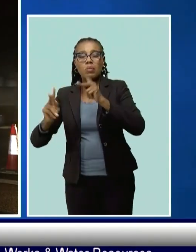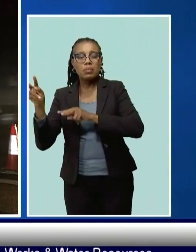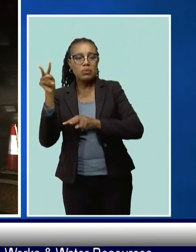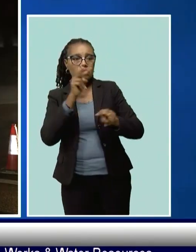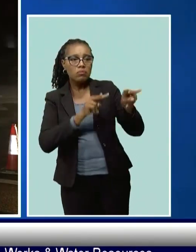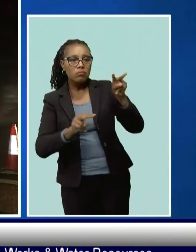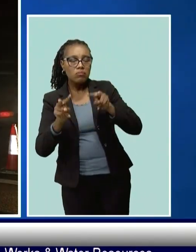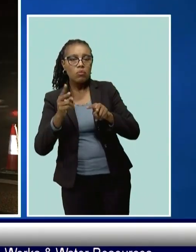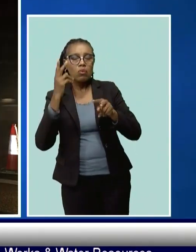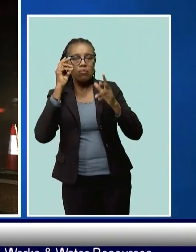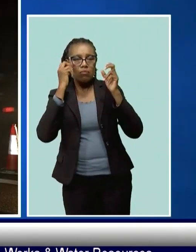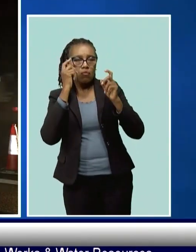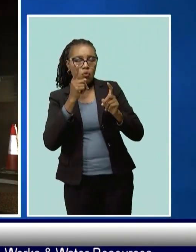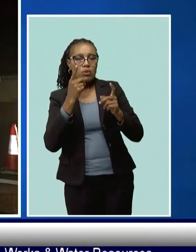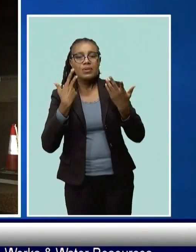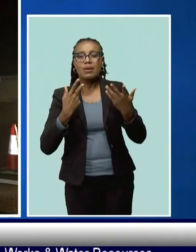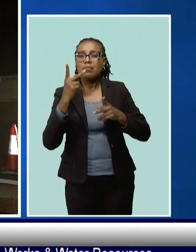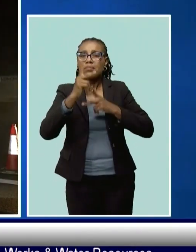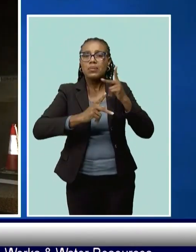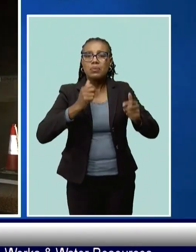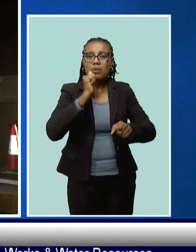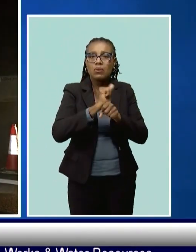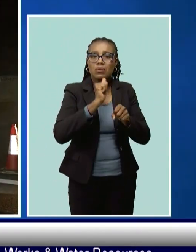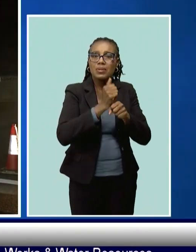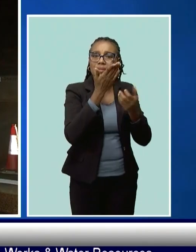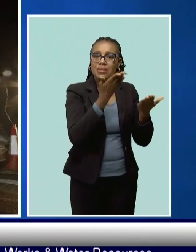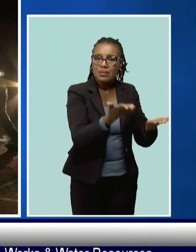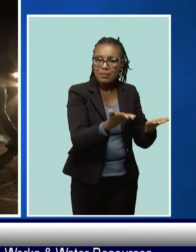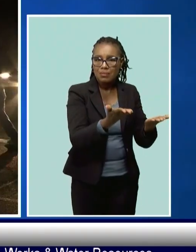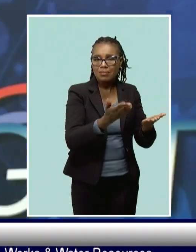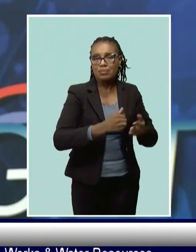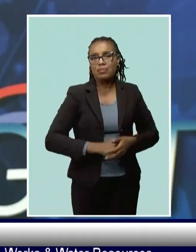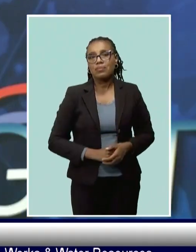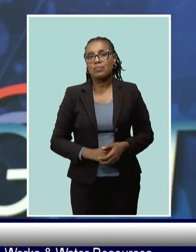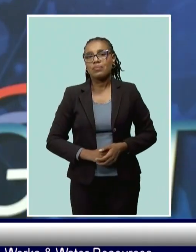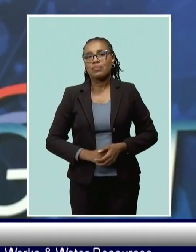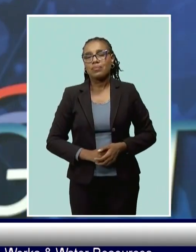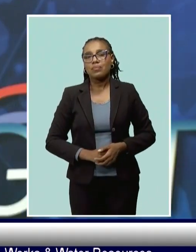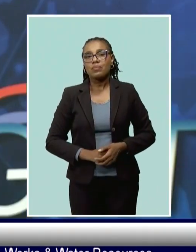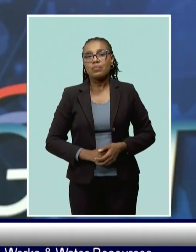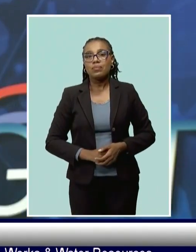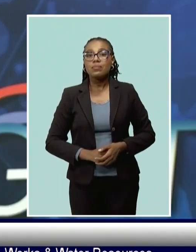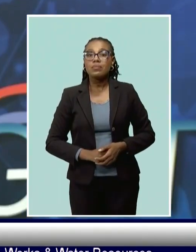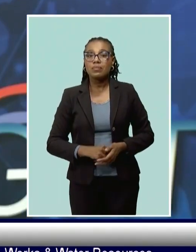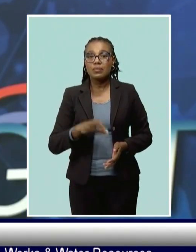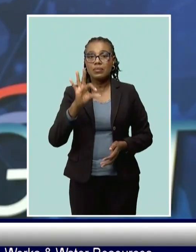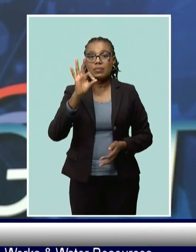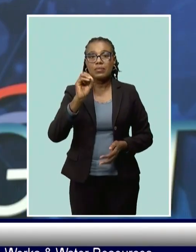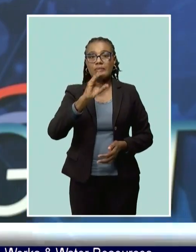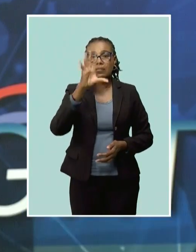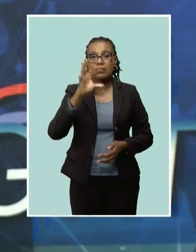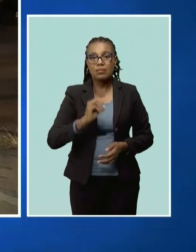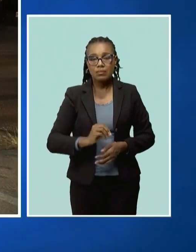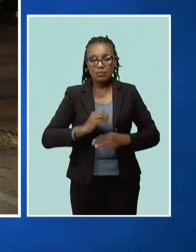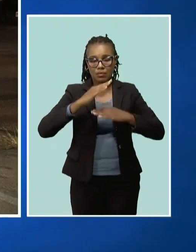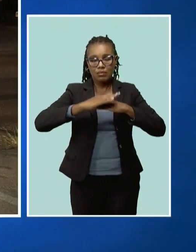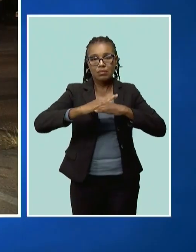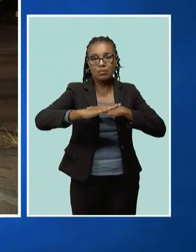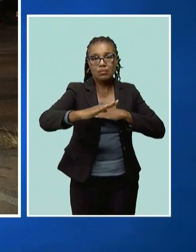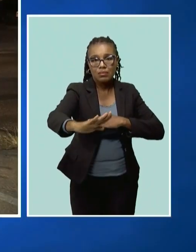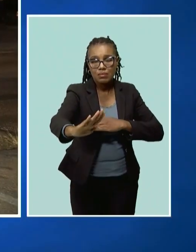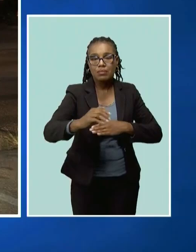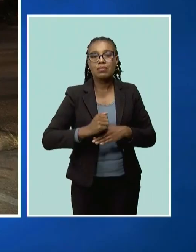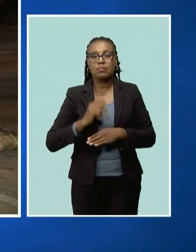happening and that there are lives present in the center of the road. 90% of the pedestrian crossings near and